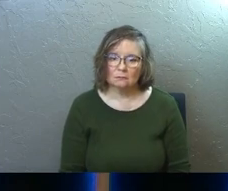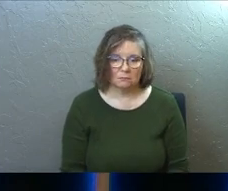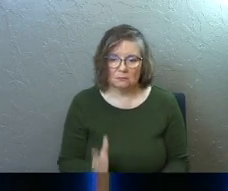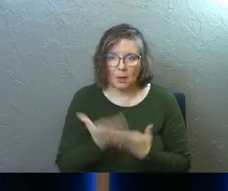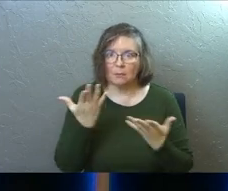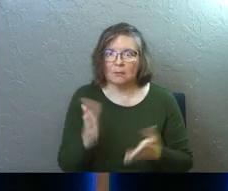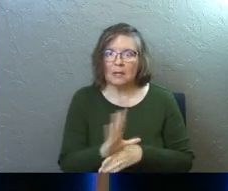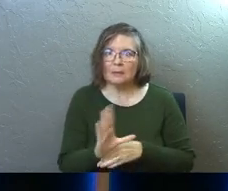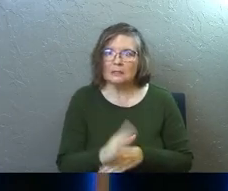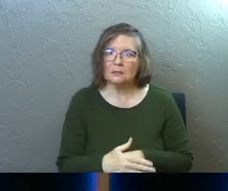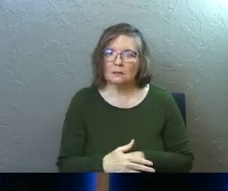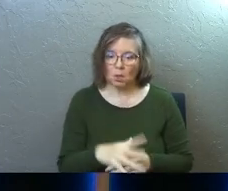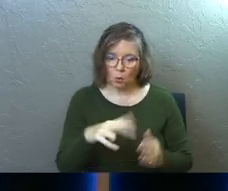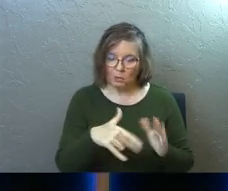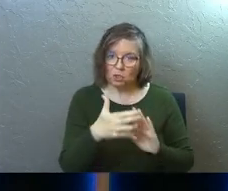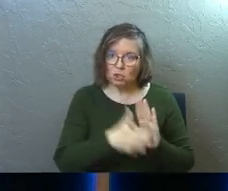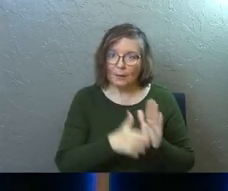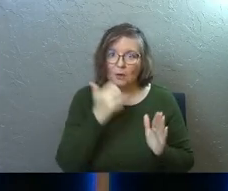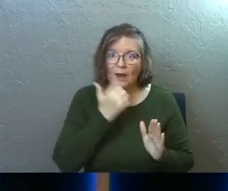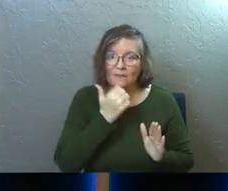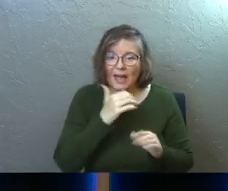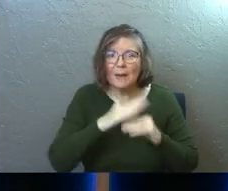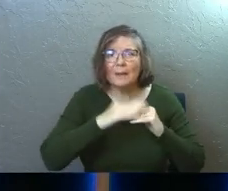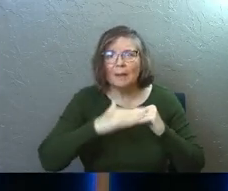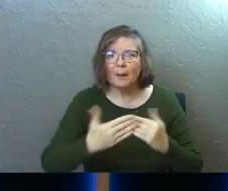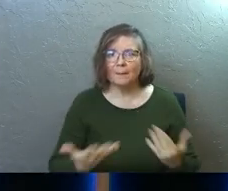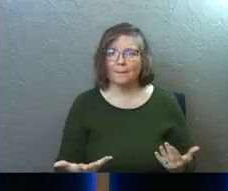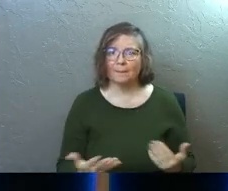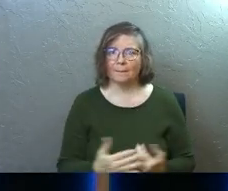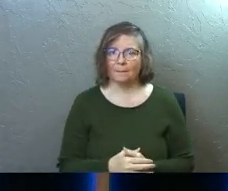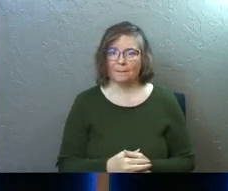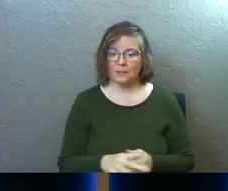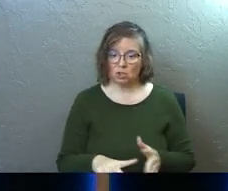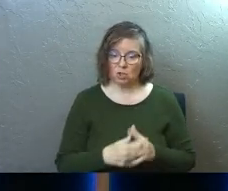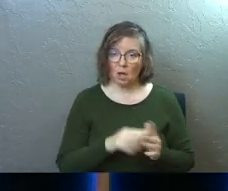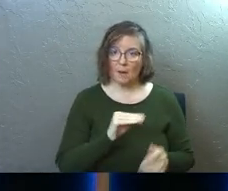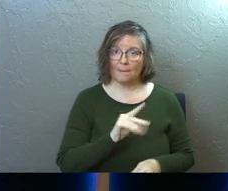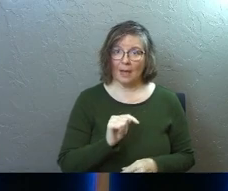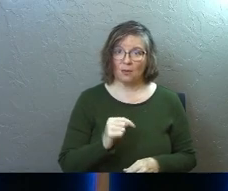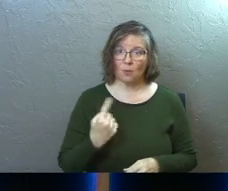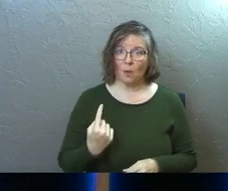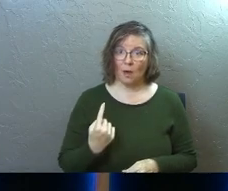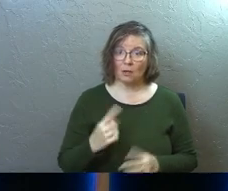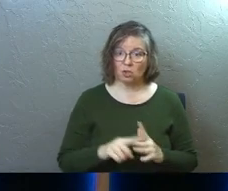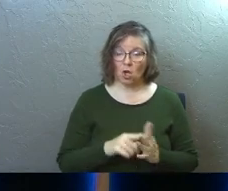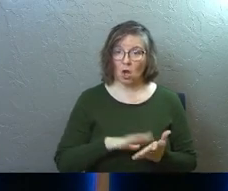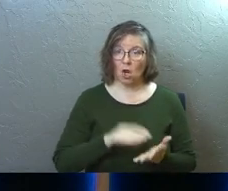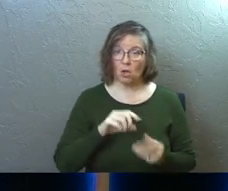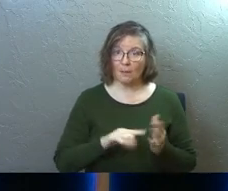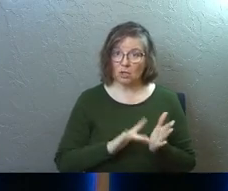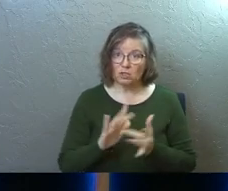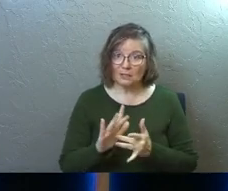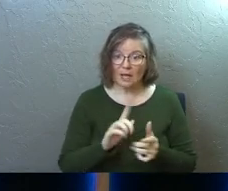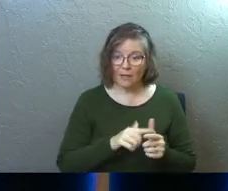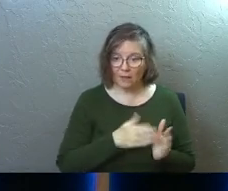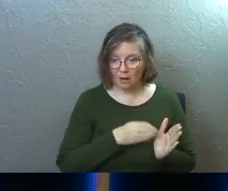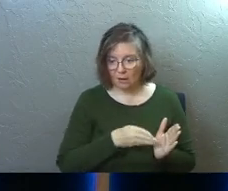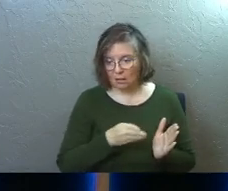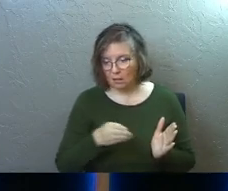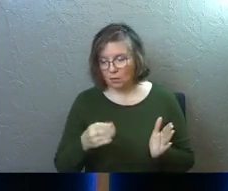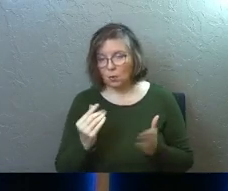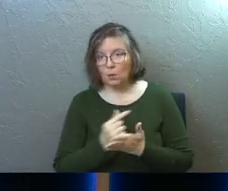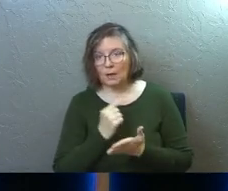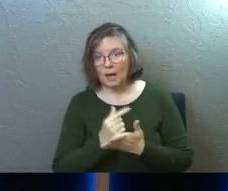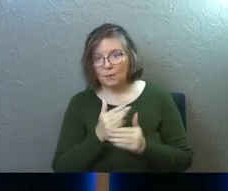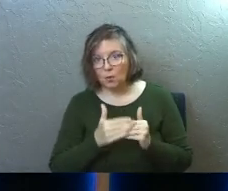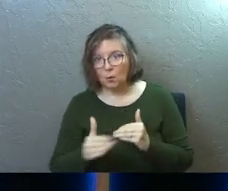Just don't be. Read a chapter a day. At minimum. Start in Matthew 1. Start learning about Jesus. And then keep going through the